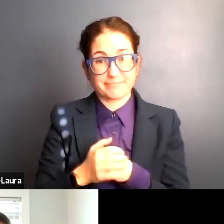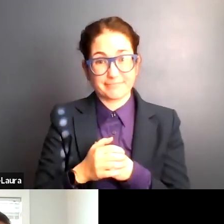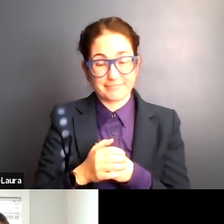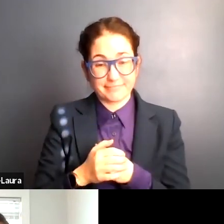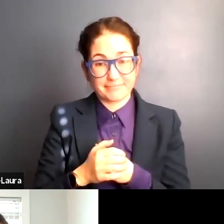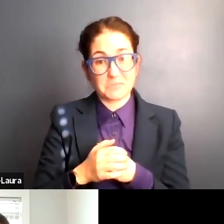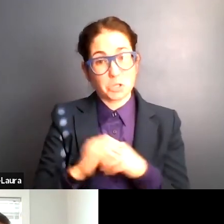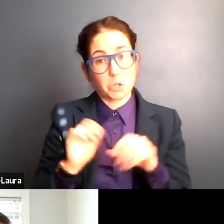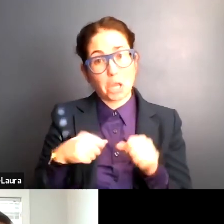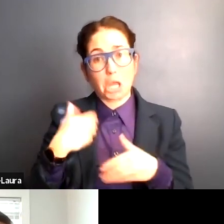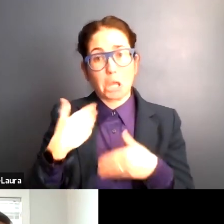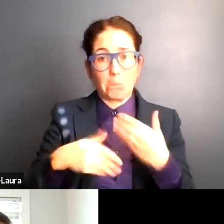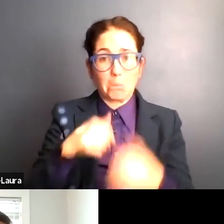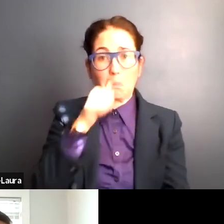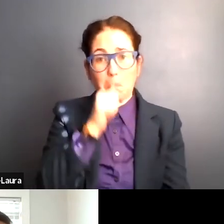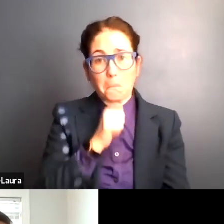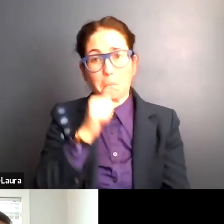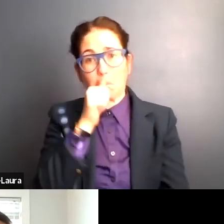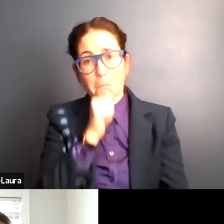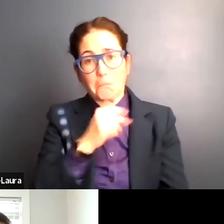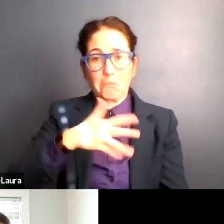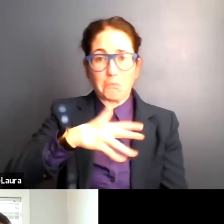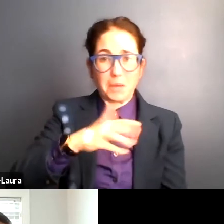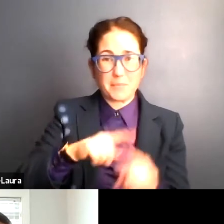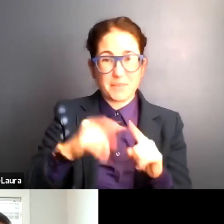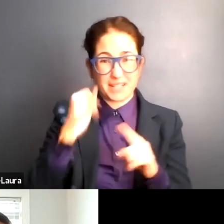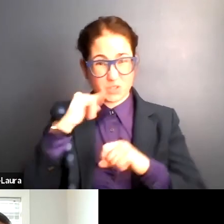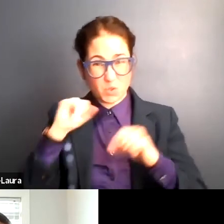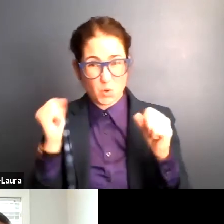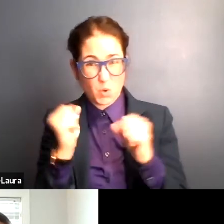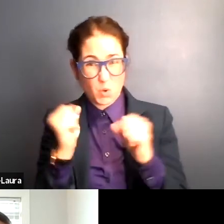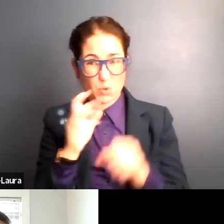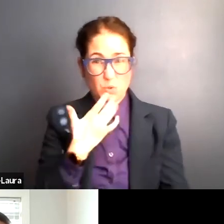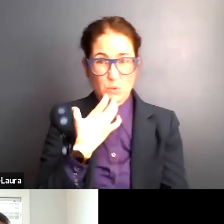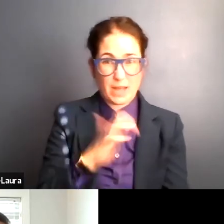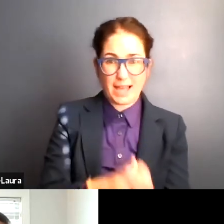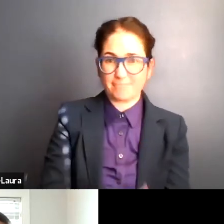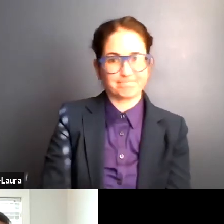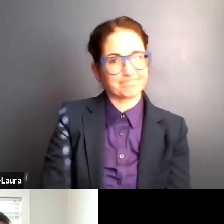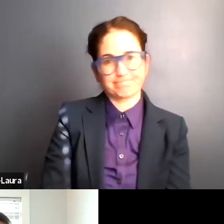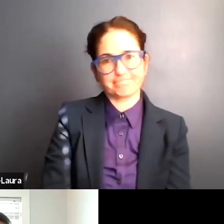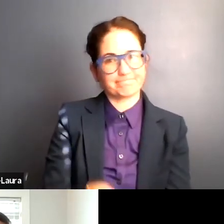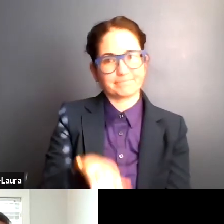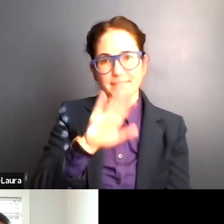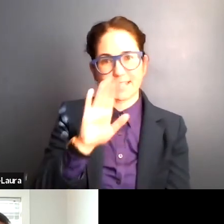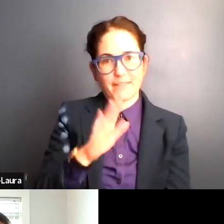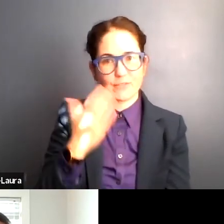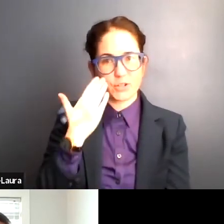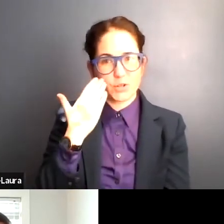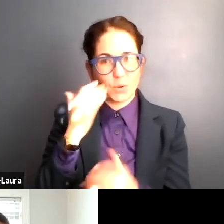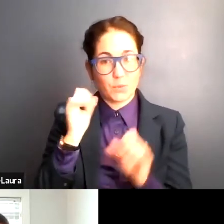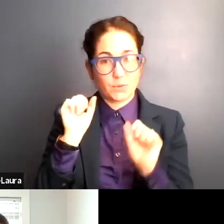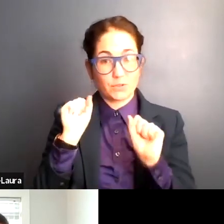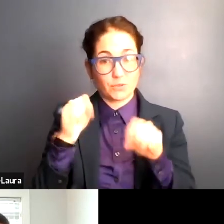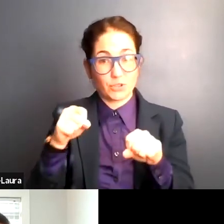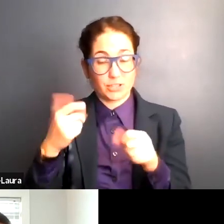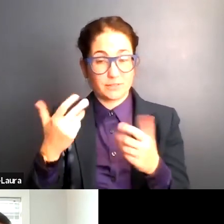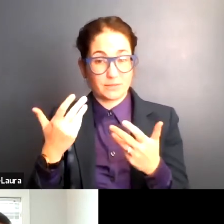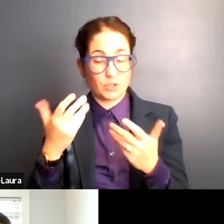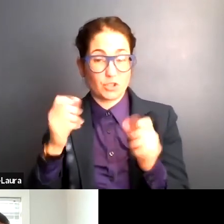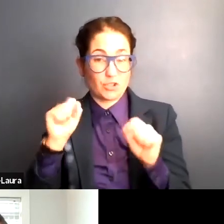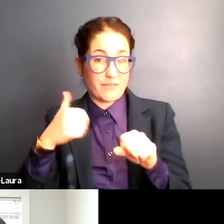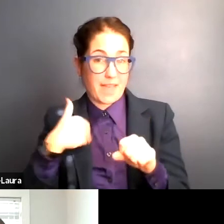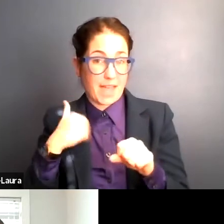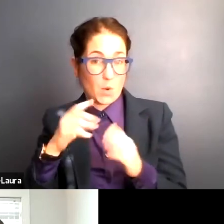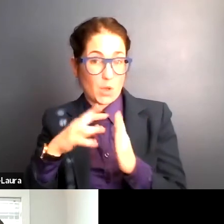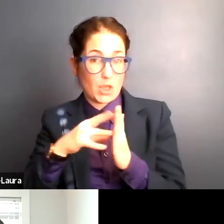can get by here and there, but if it's too cold or too hot, you're never going to know what you could have. You could have had or